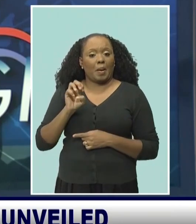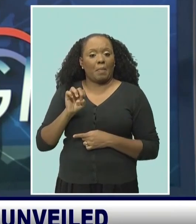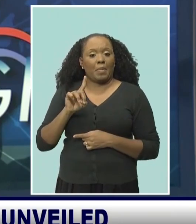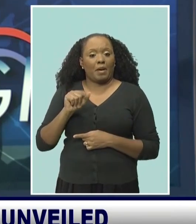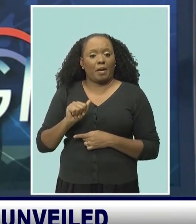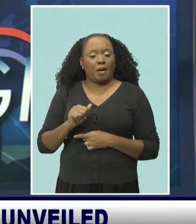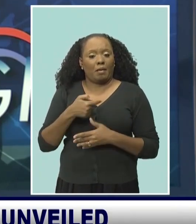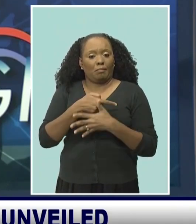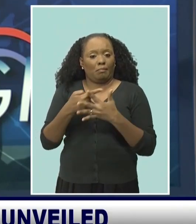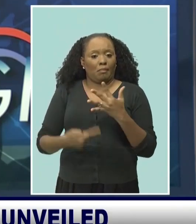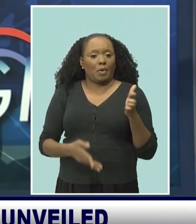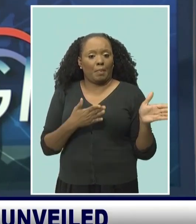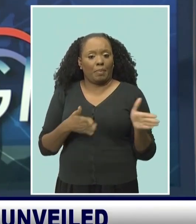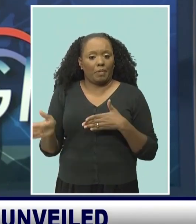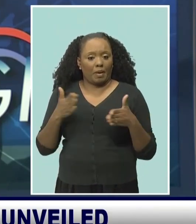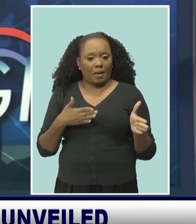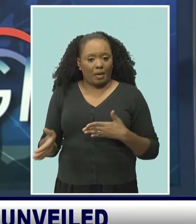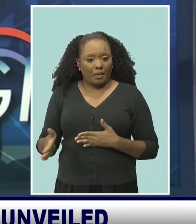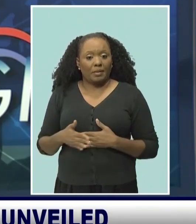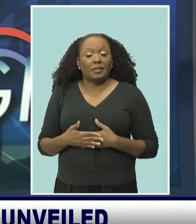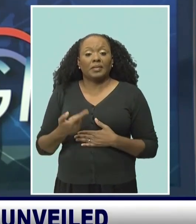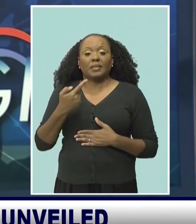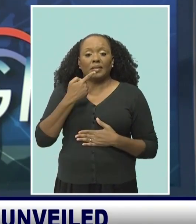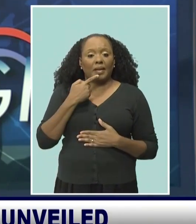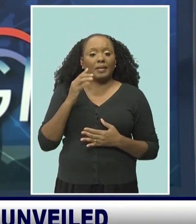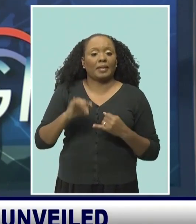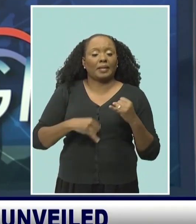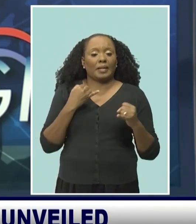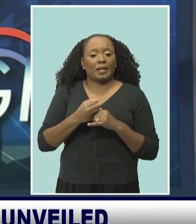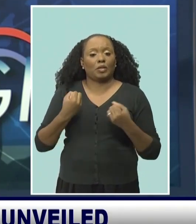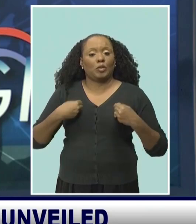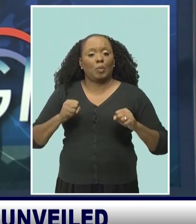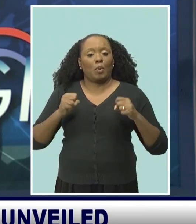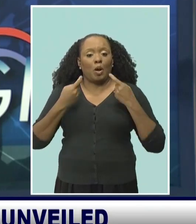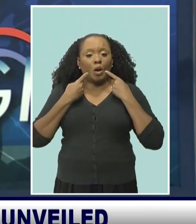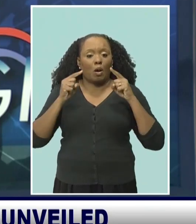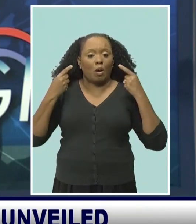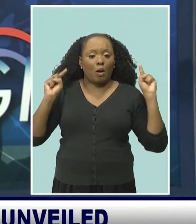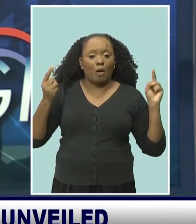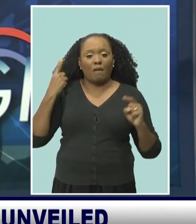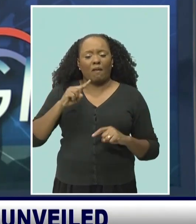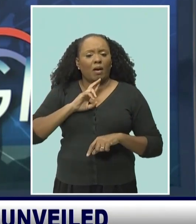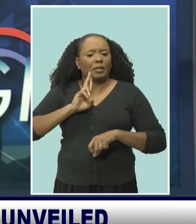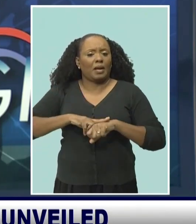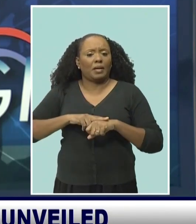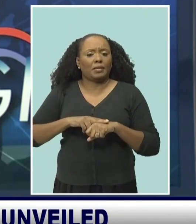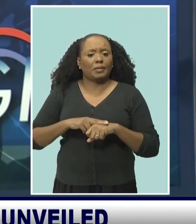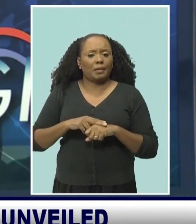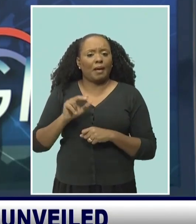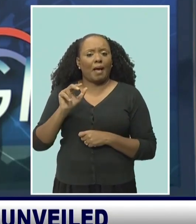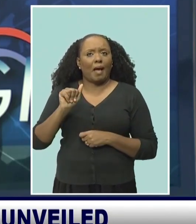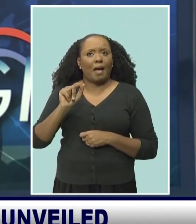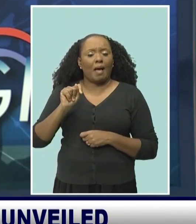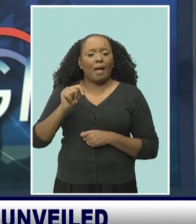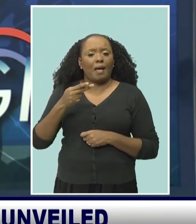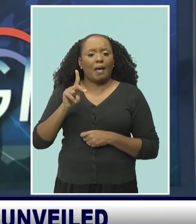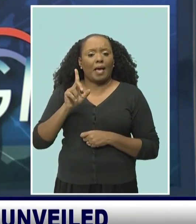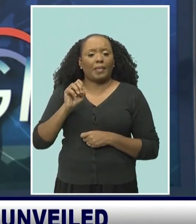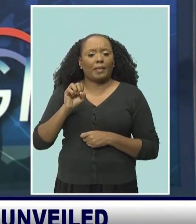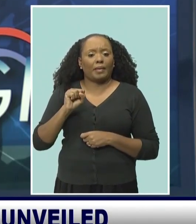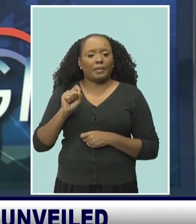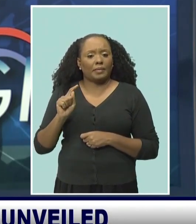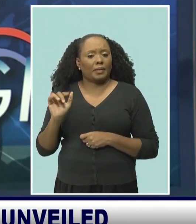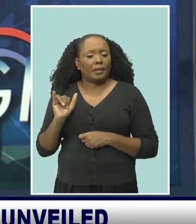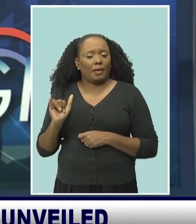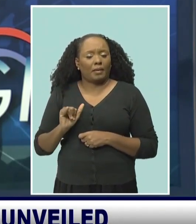on plans for this year's event. She recognized the international sporting achievements of national athletes Shade Williams, Jonathan Jones and Shane